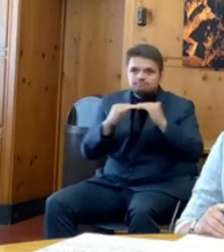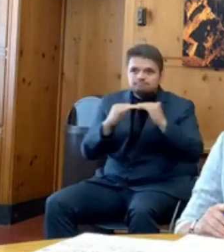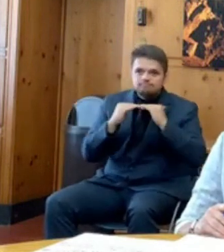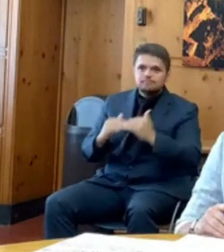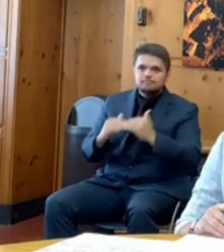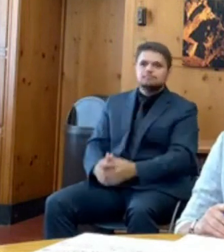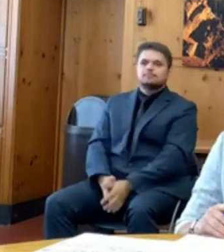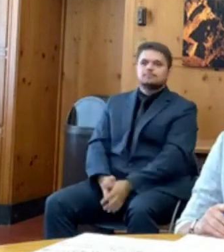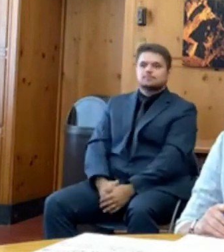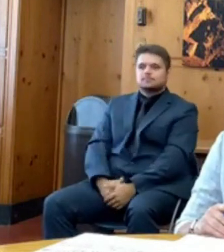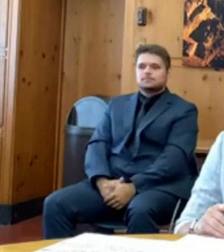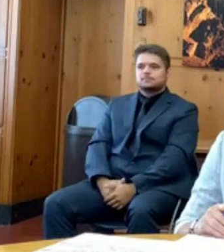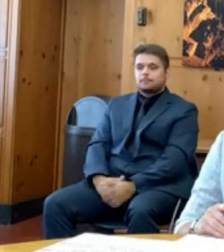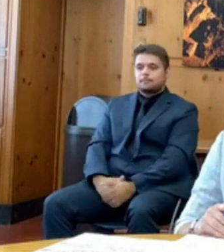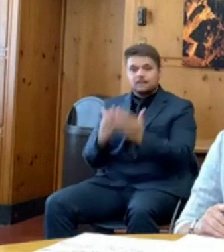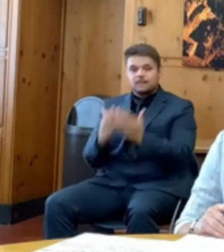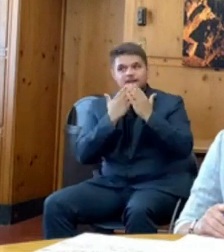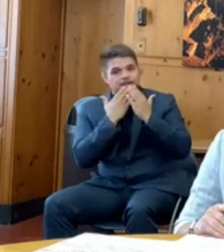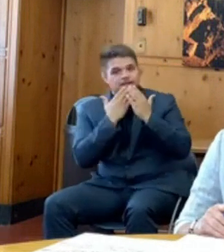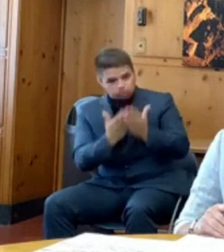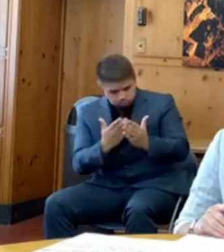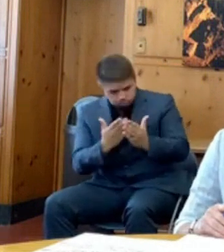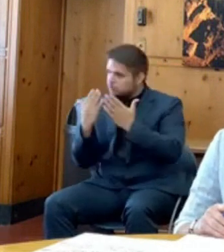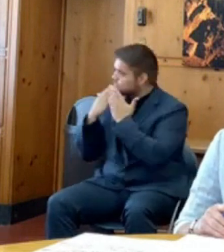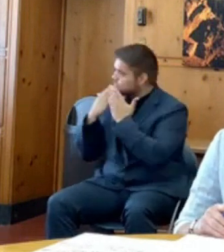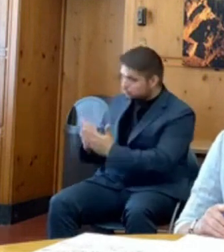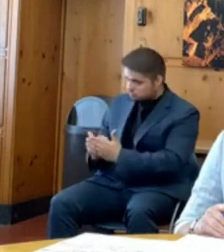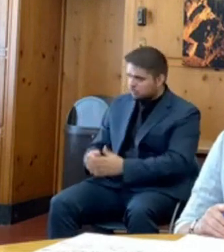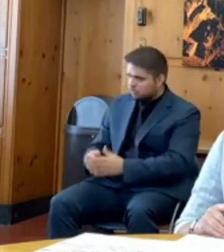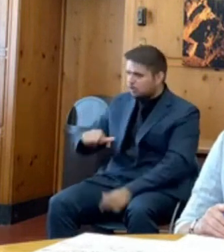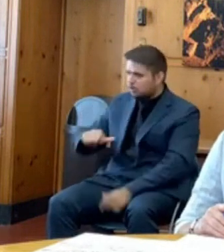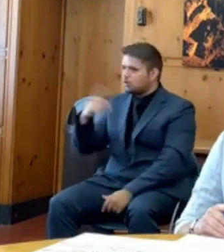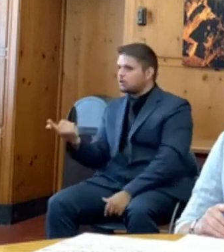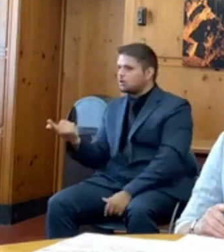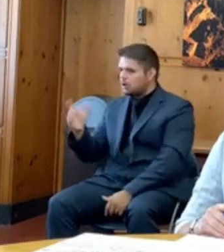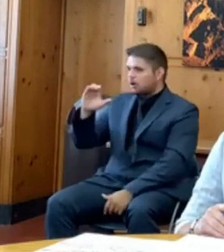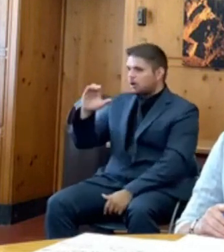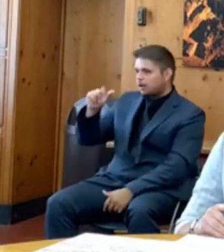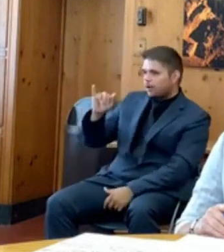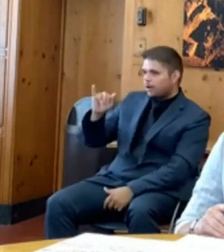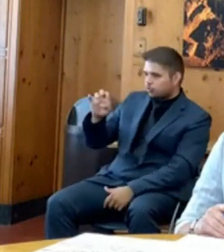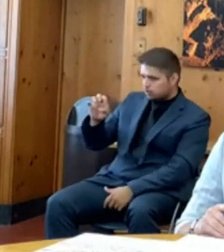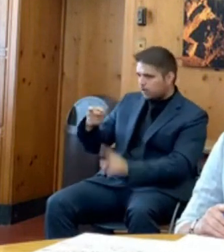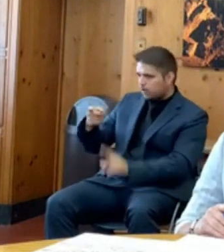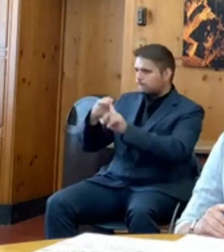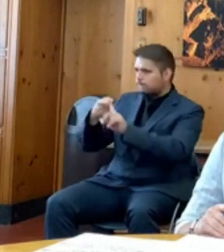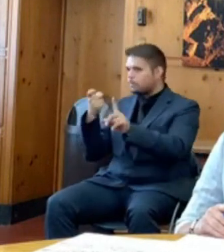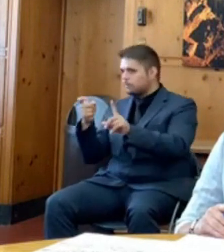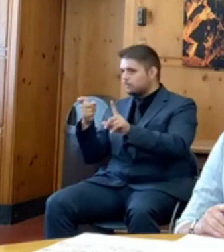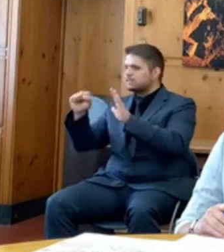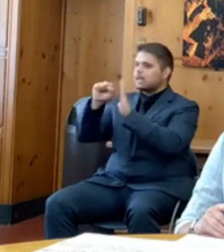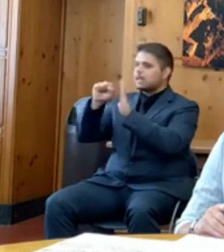Thanks, Kendra. Next up, we'll go to Claire Withacombe with the Statesman Journal. Go ahead, Claire.